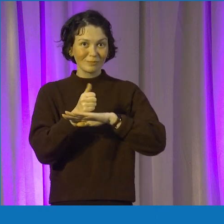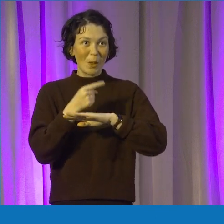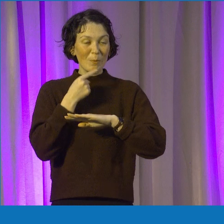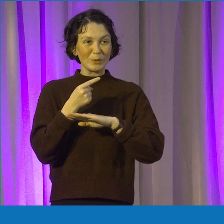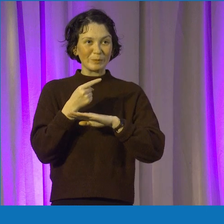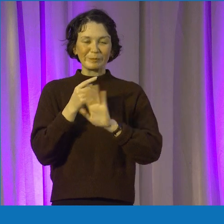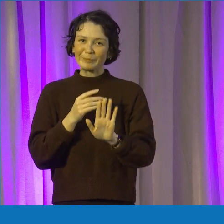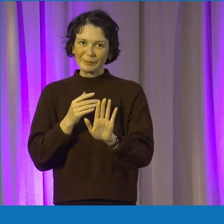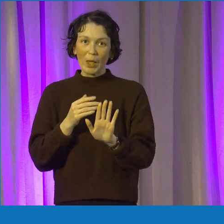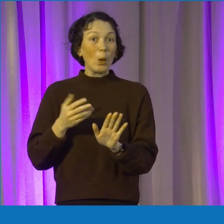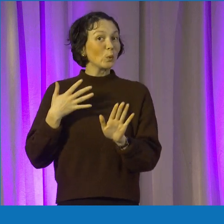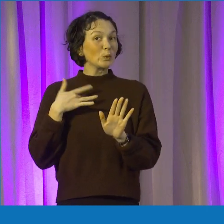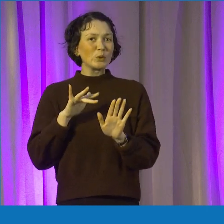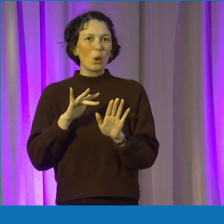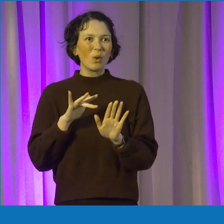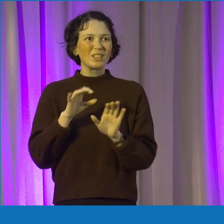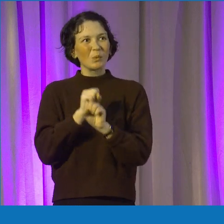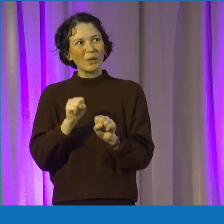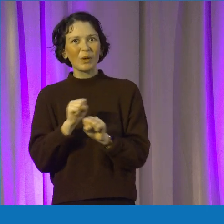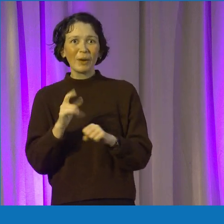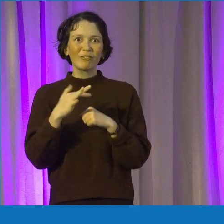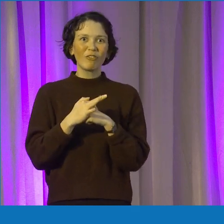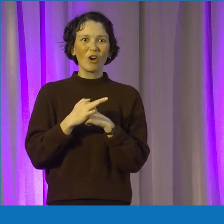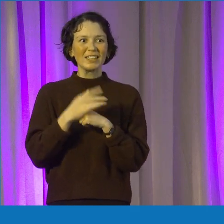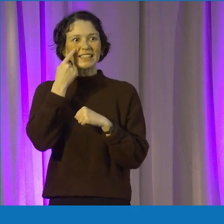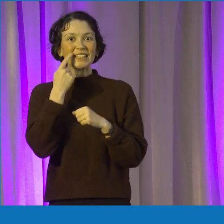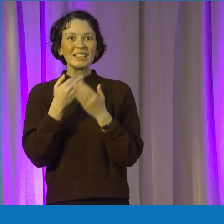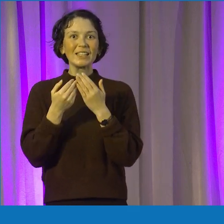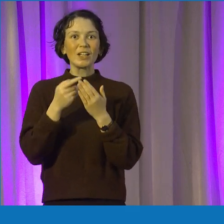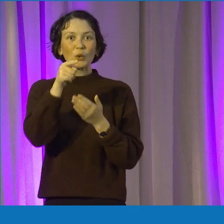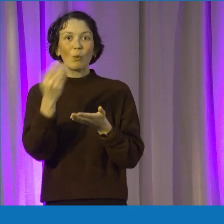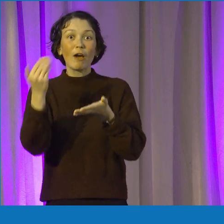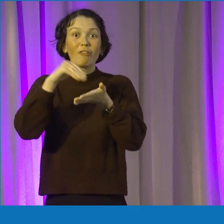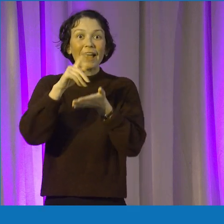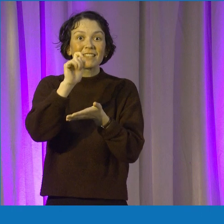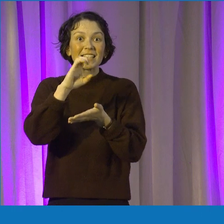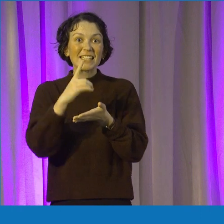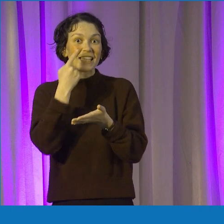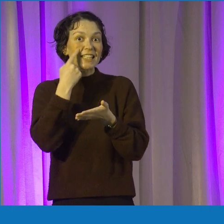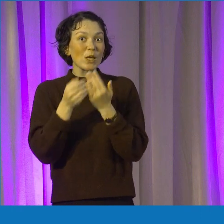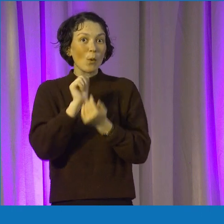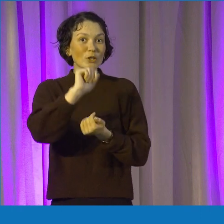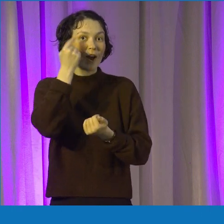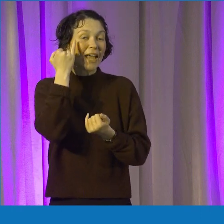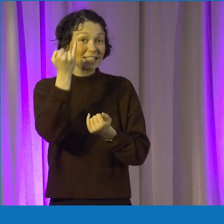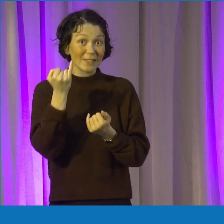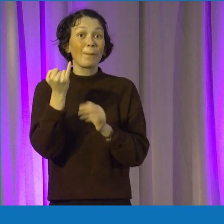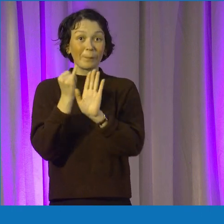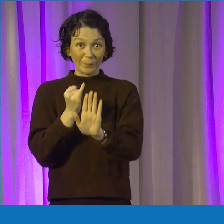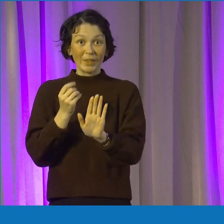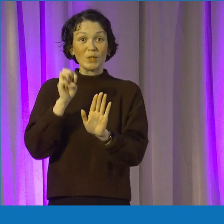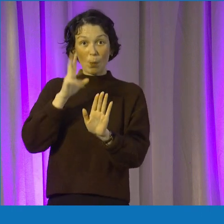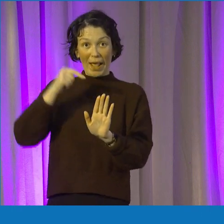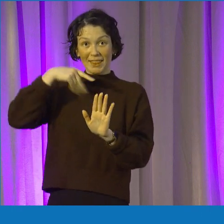you guys to get here to find out what your ideas are. So what we have done is actually launched a competition. So just this week,